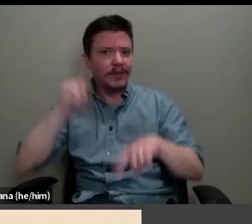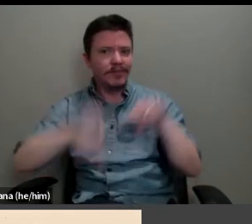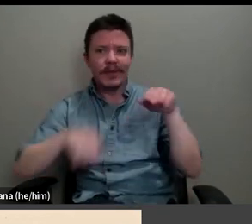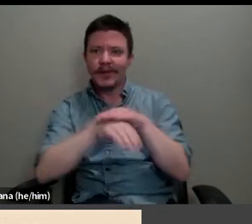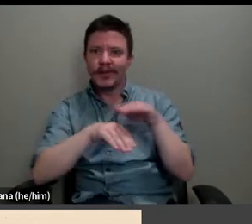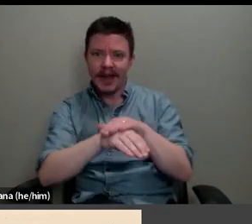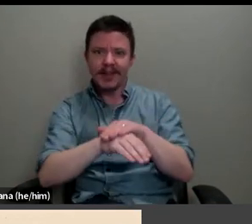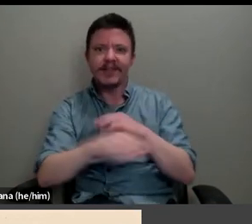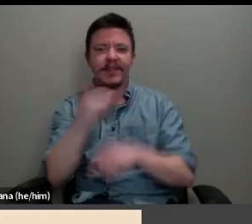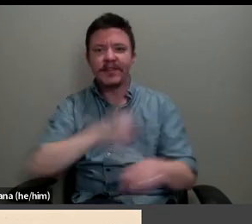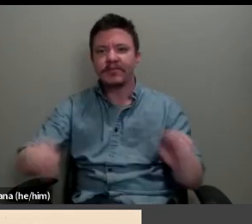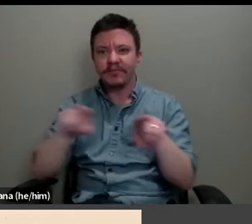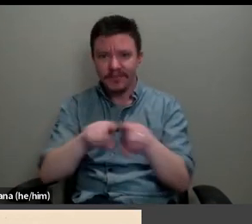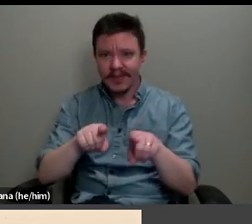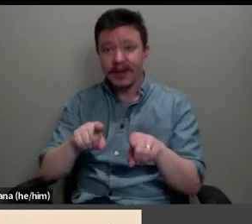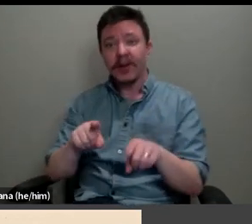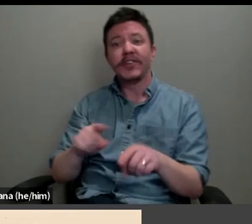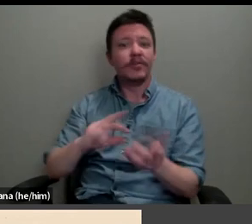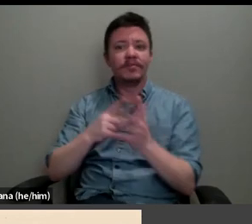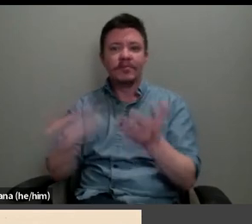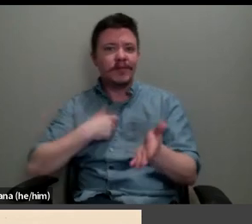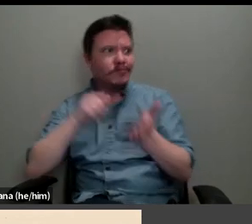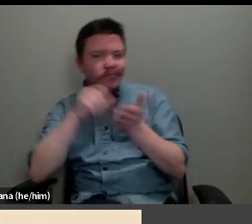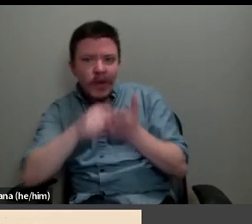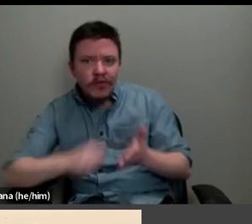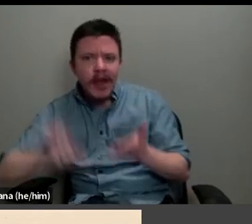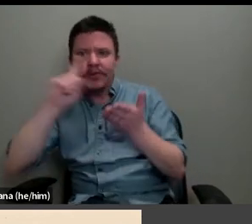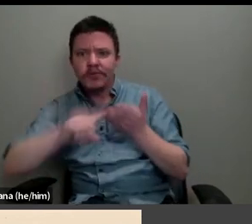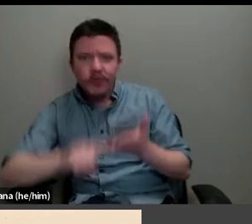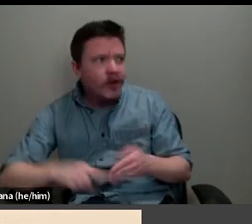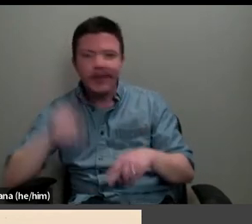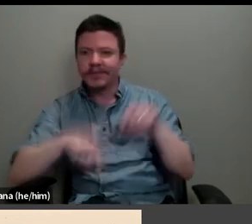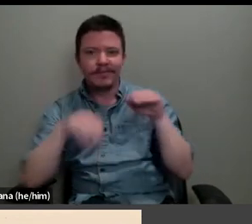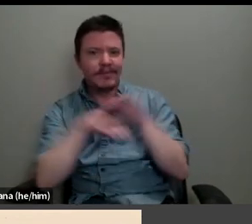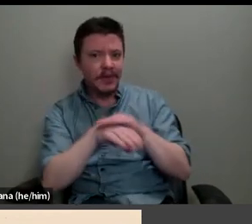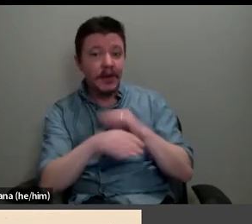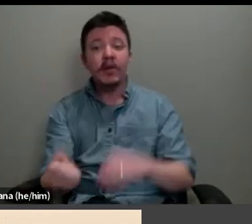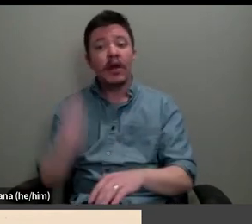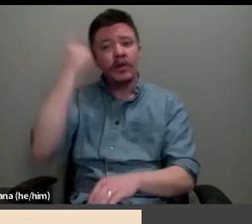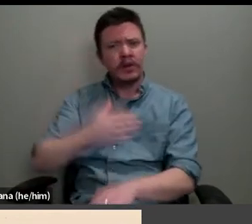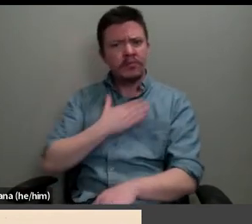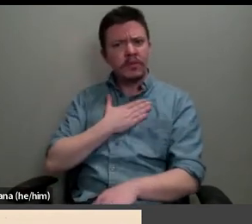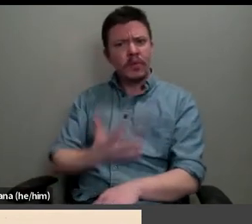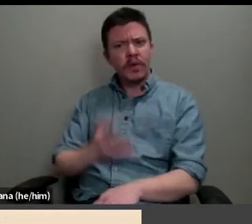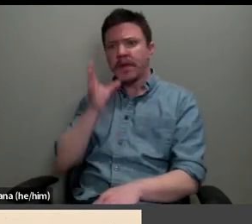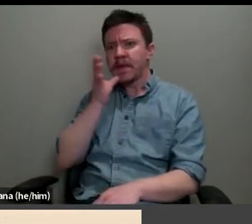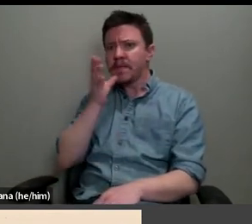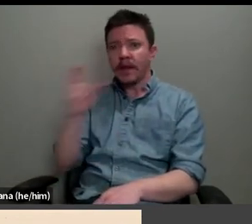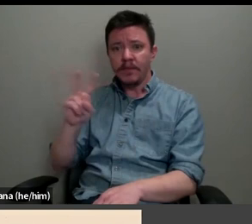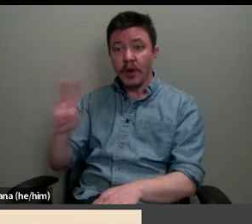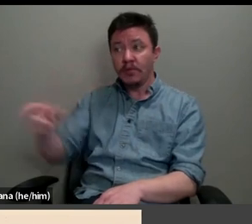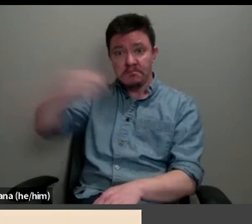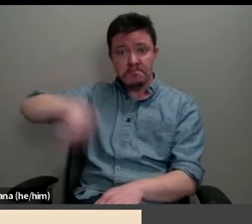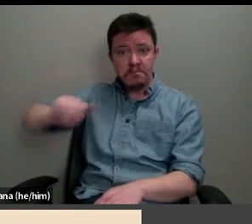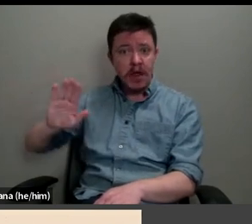writer's prurient gaze. But the willingness of Madame Voyard and seemingly her employees to